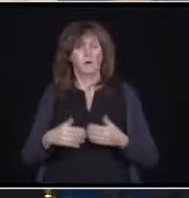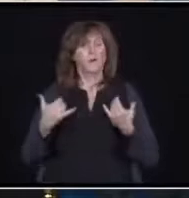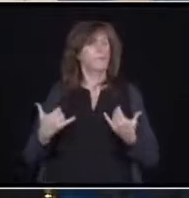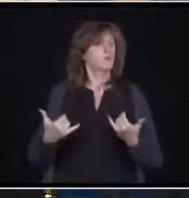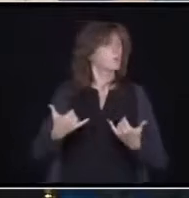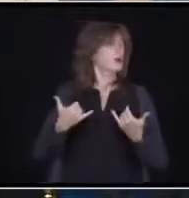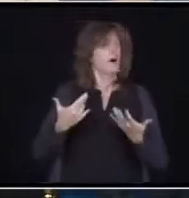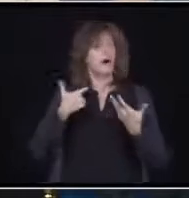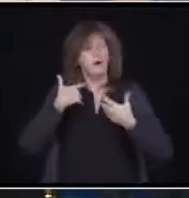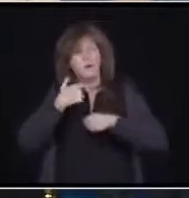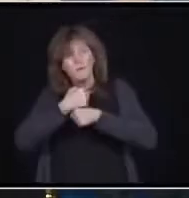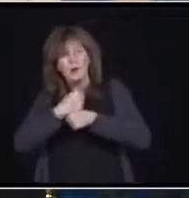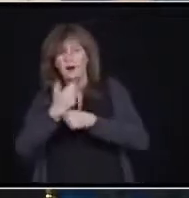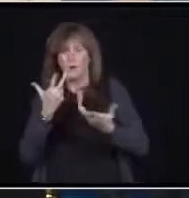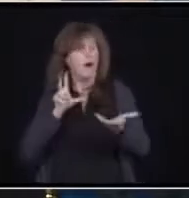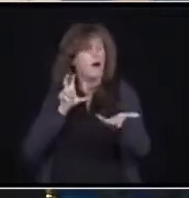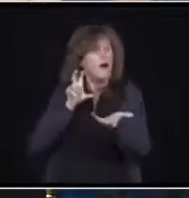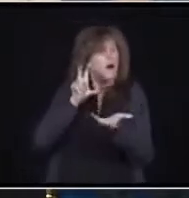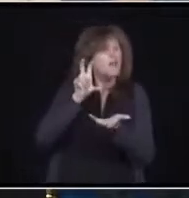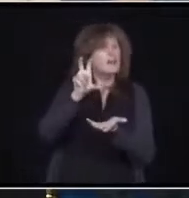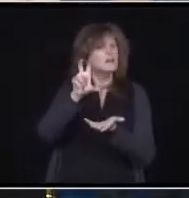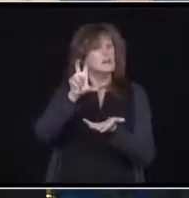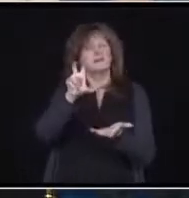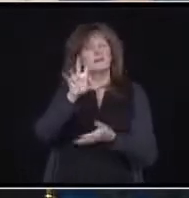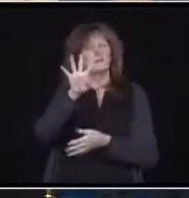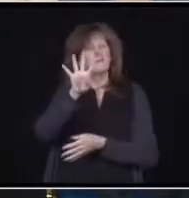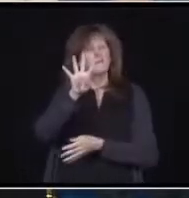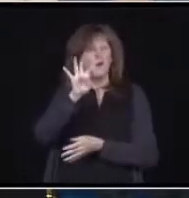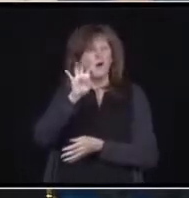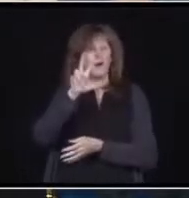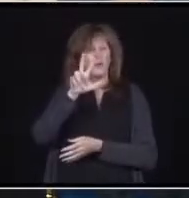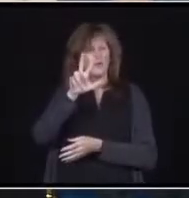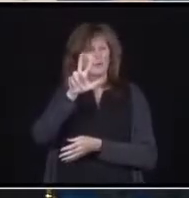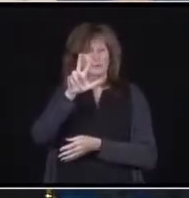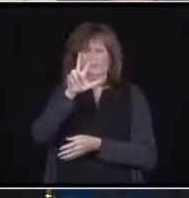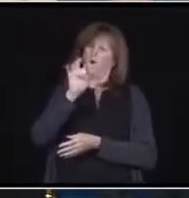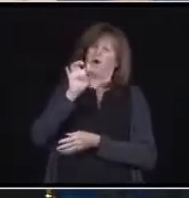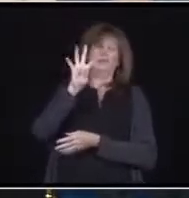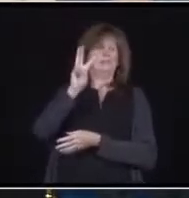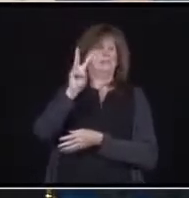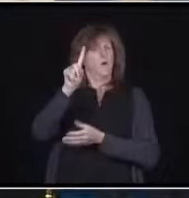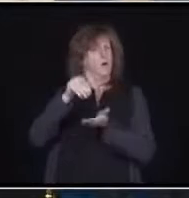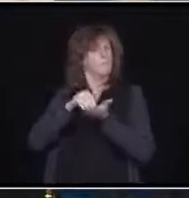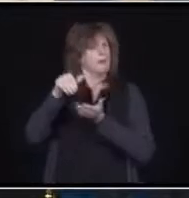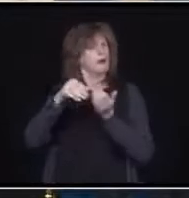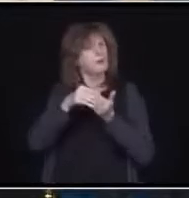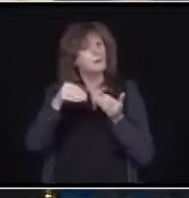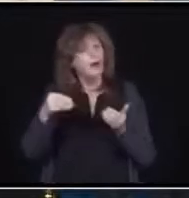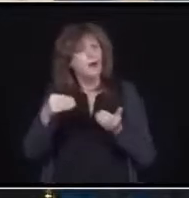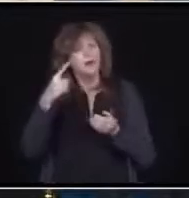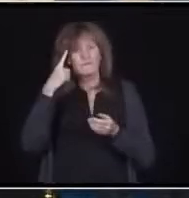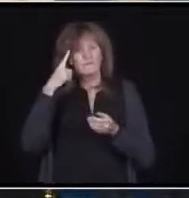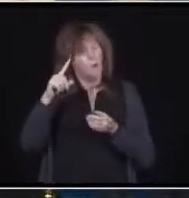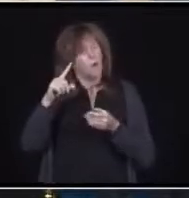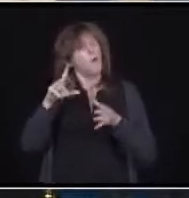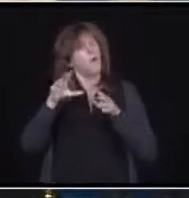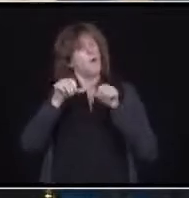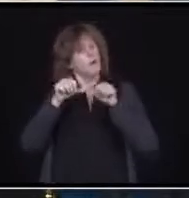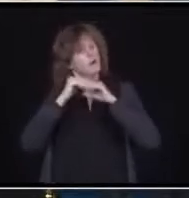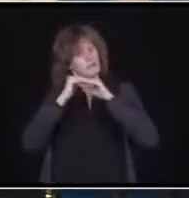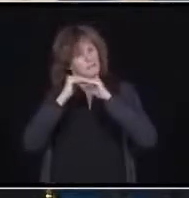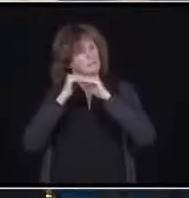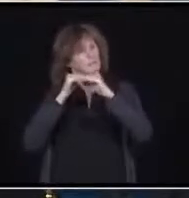of $461 million to help stabilize our PSW workforce by giving